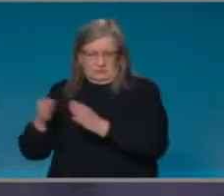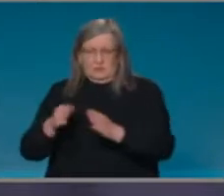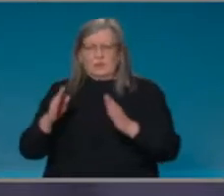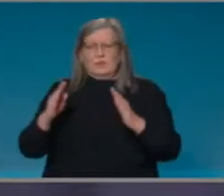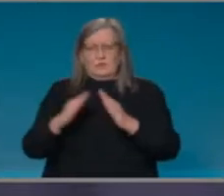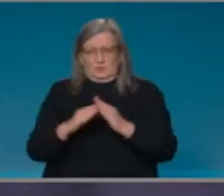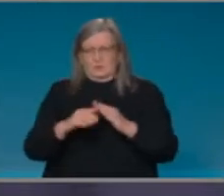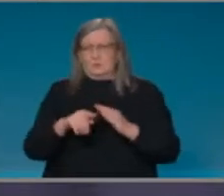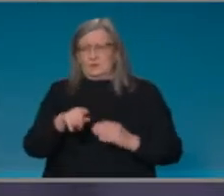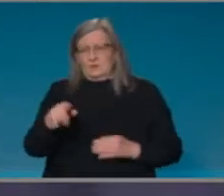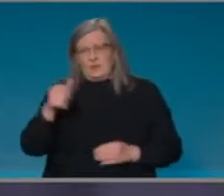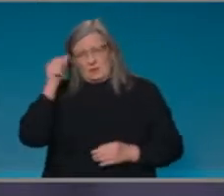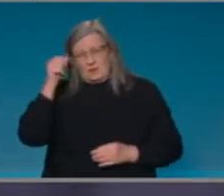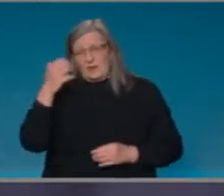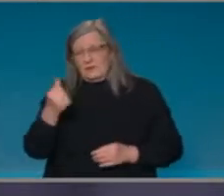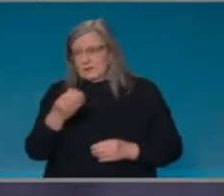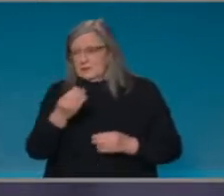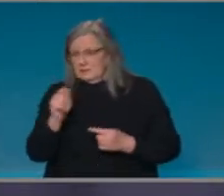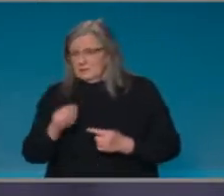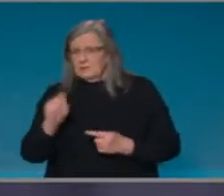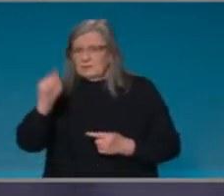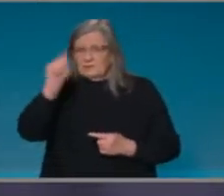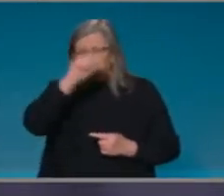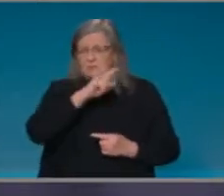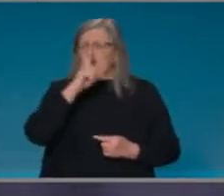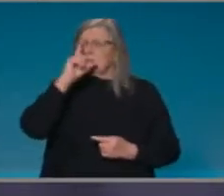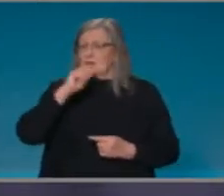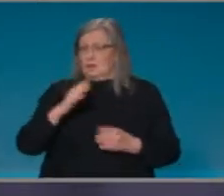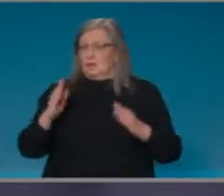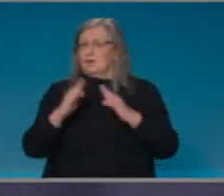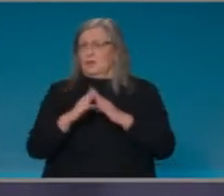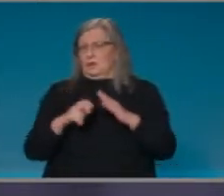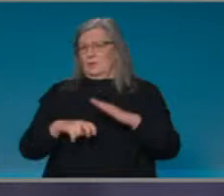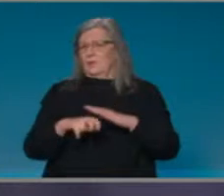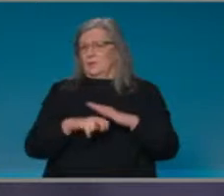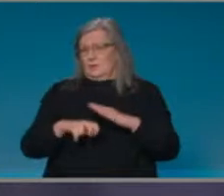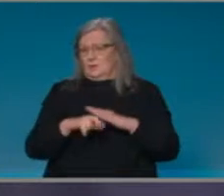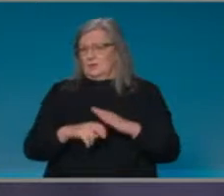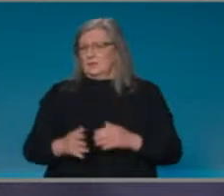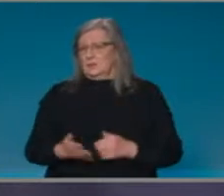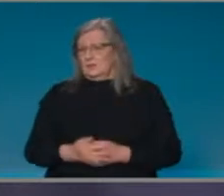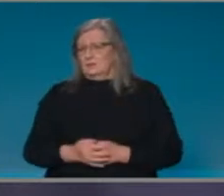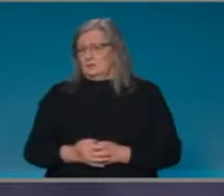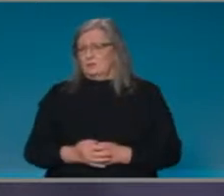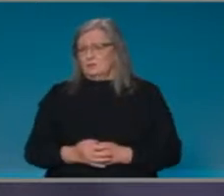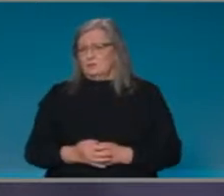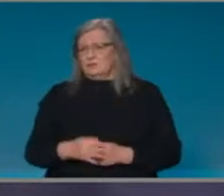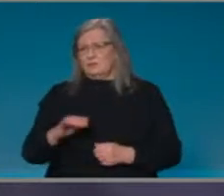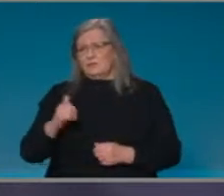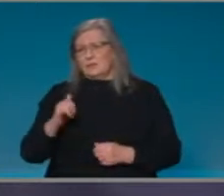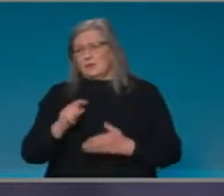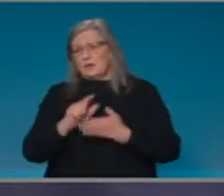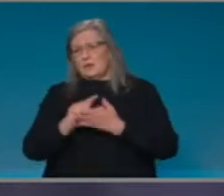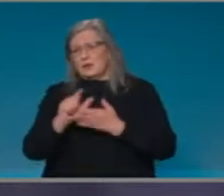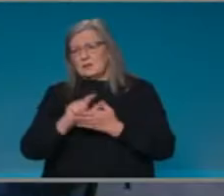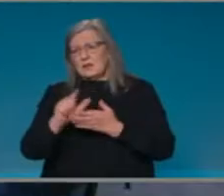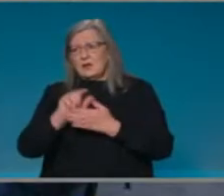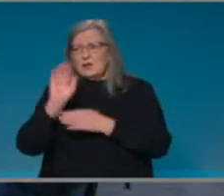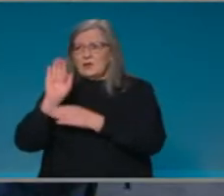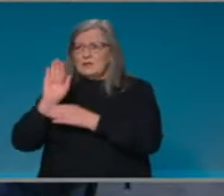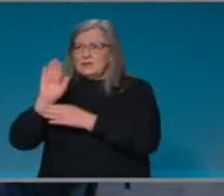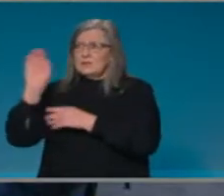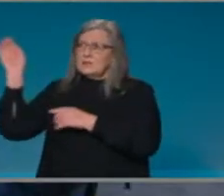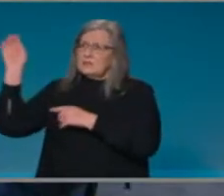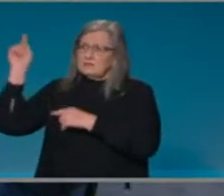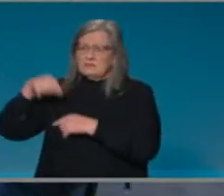home quarantine between states. Um, and we may see it, I think, um, moving into the international market into the future. Will you be looking at things